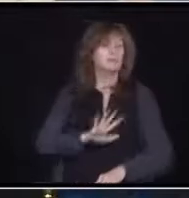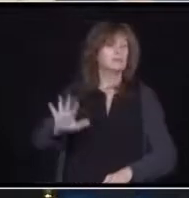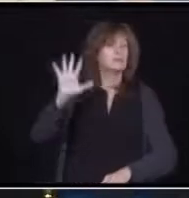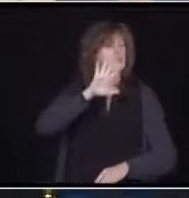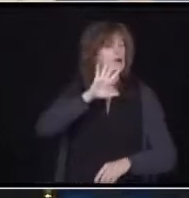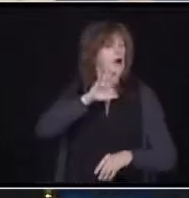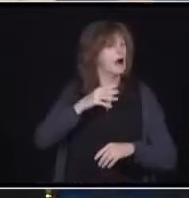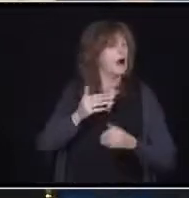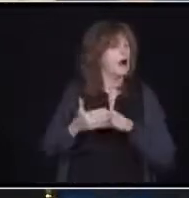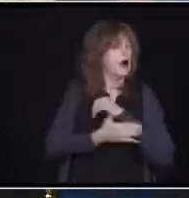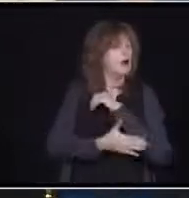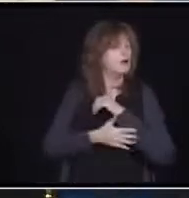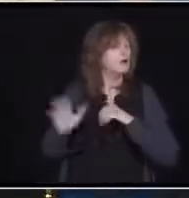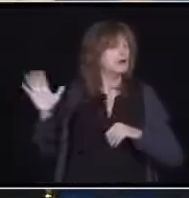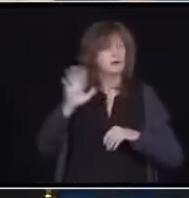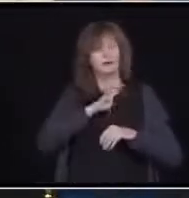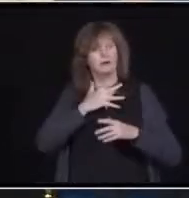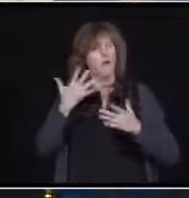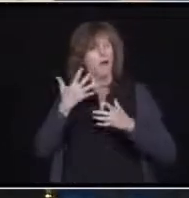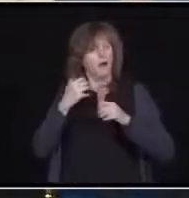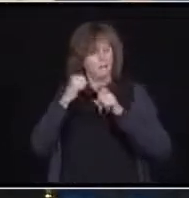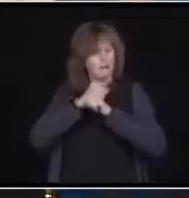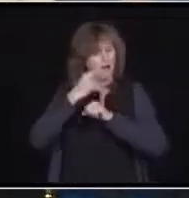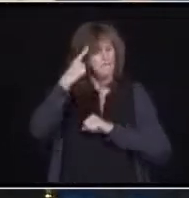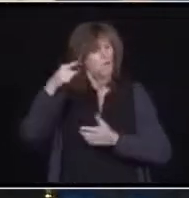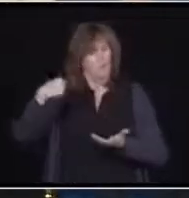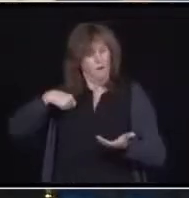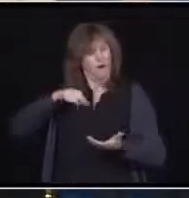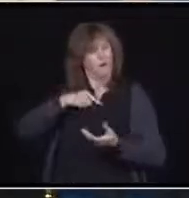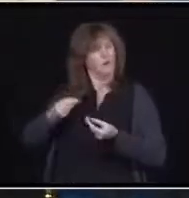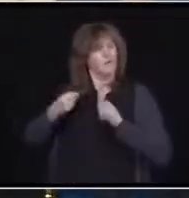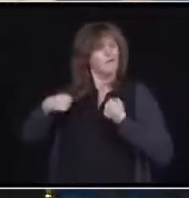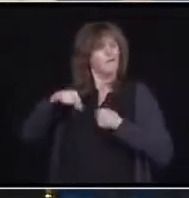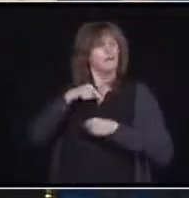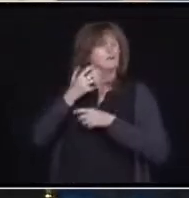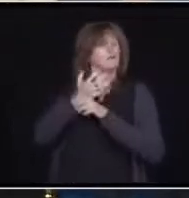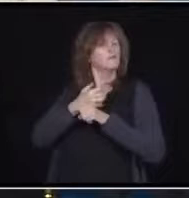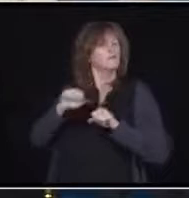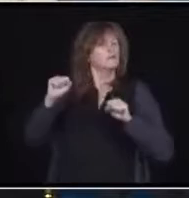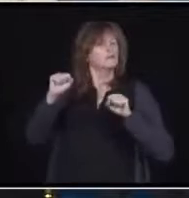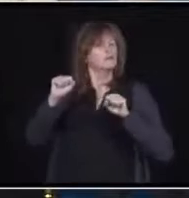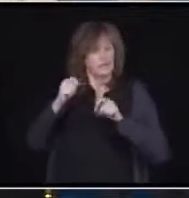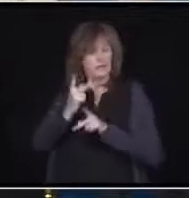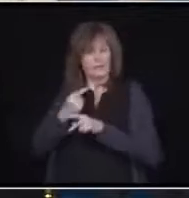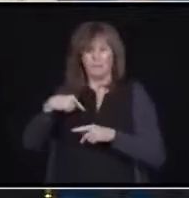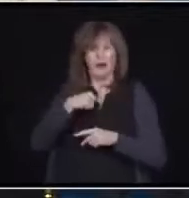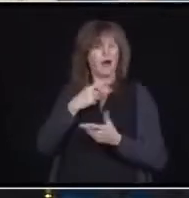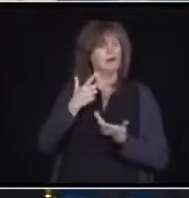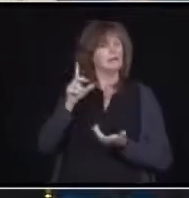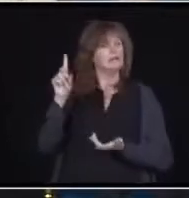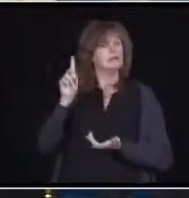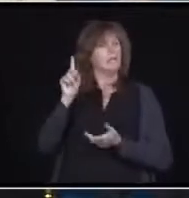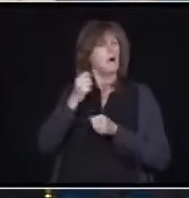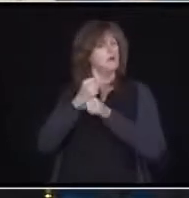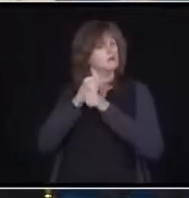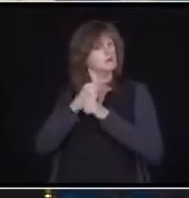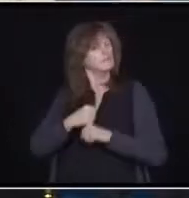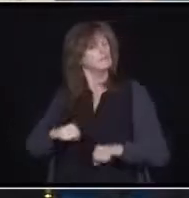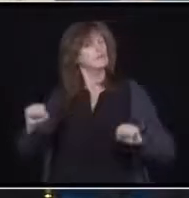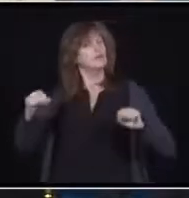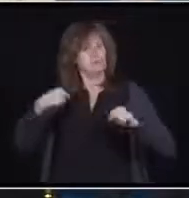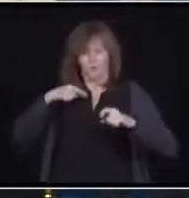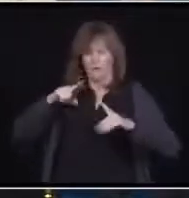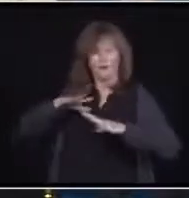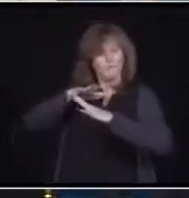and democracy. And we can never, ever forget it. And we need to take care of our seniors, the most vulnerable. So I'll take questions now.